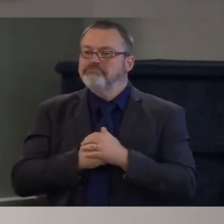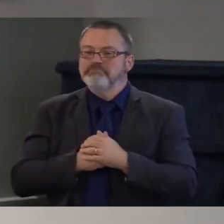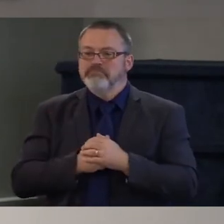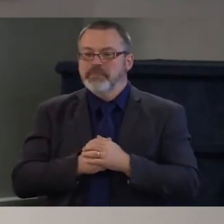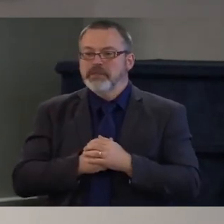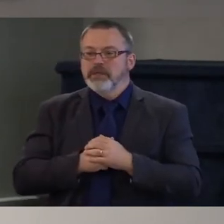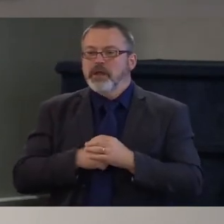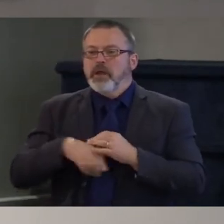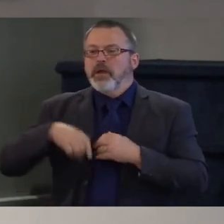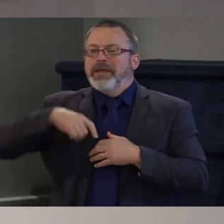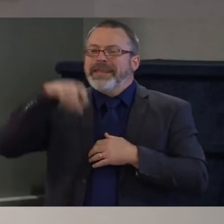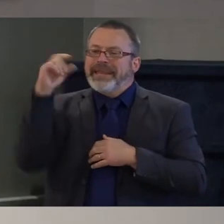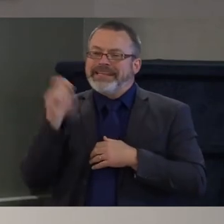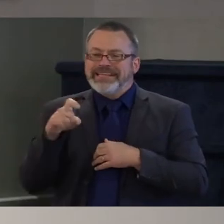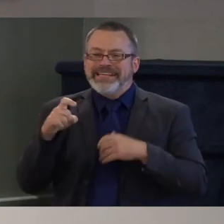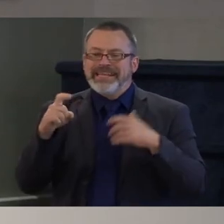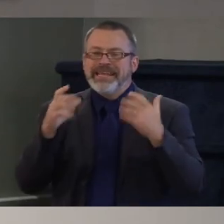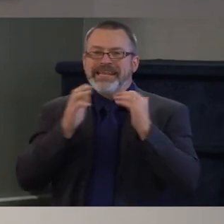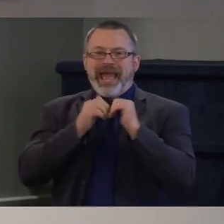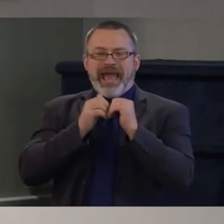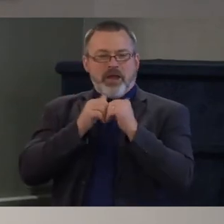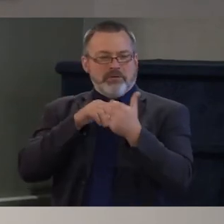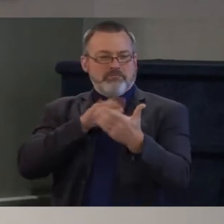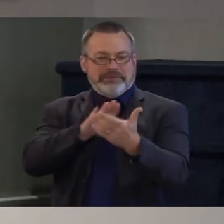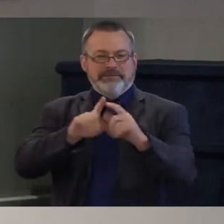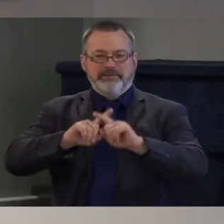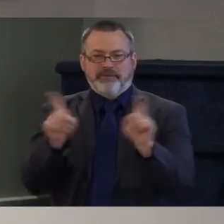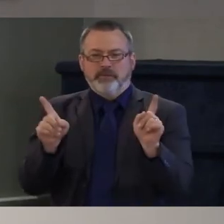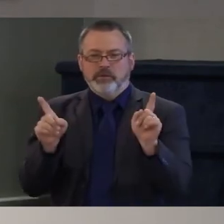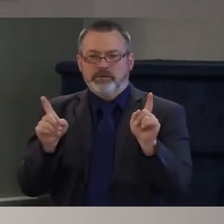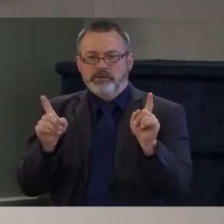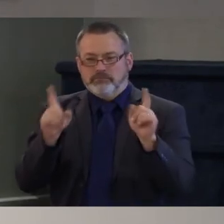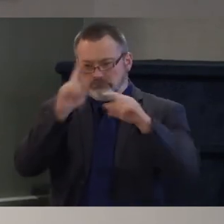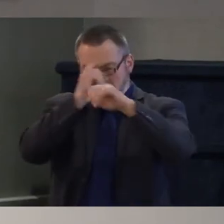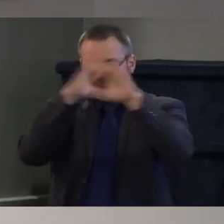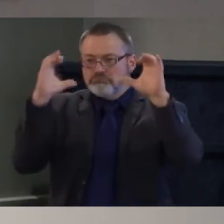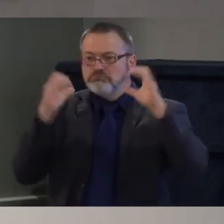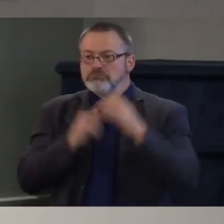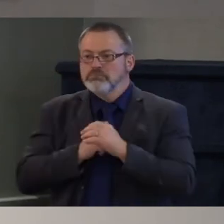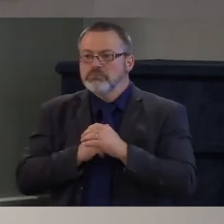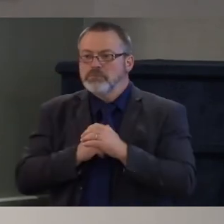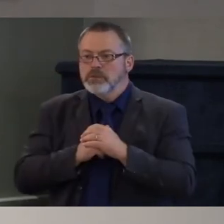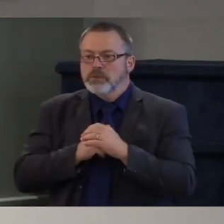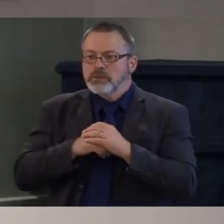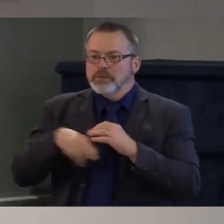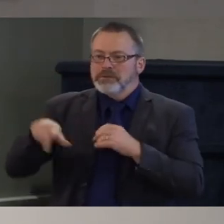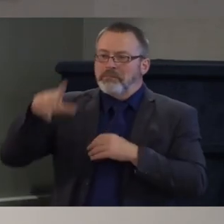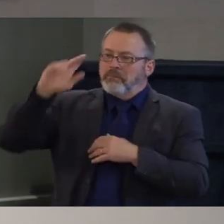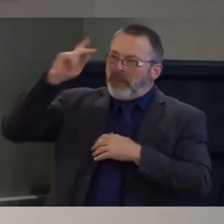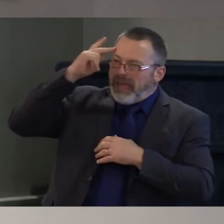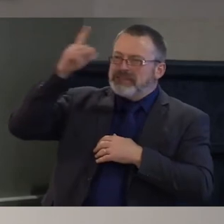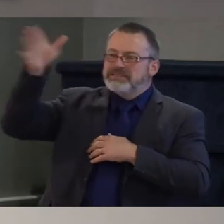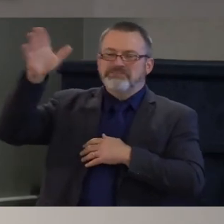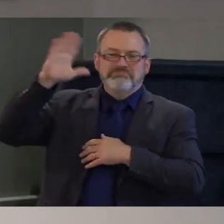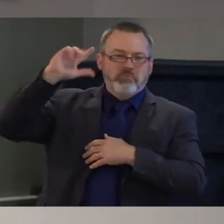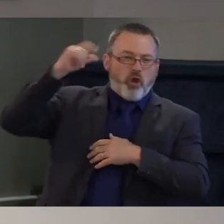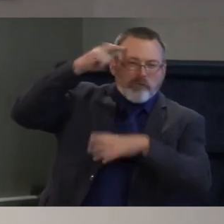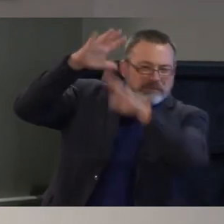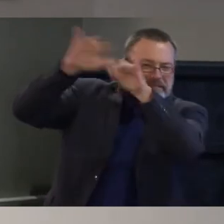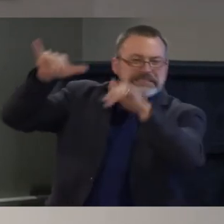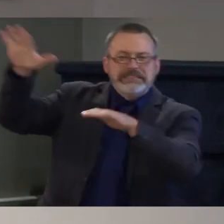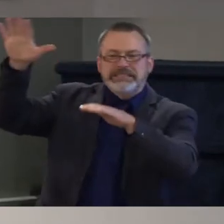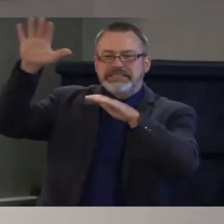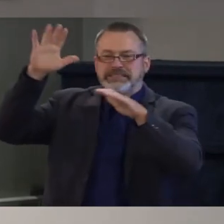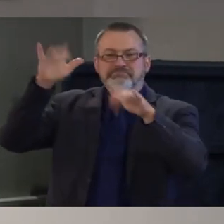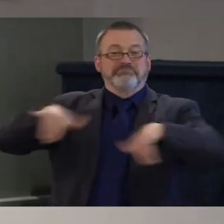technological tool of collectively solving problems right now it's called politics that's called government but that tool was built when information traveled at the speed